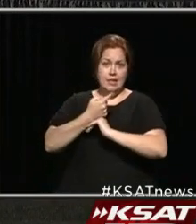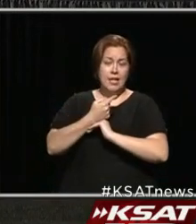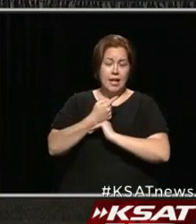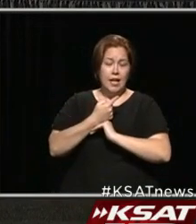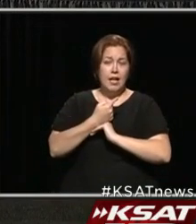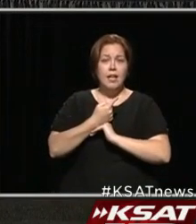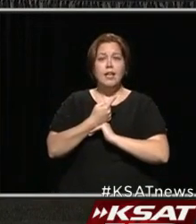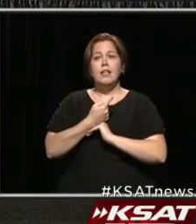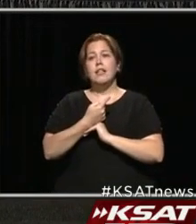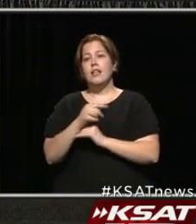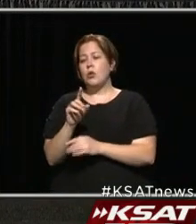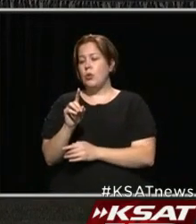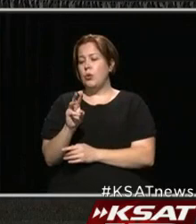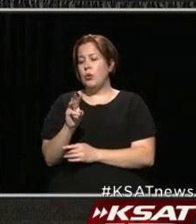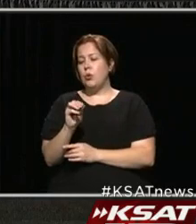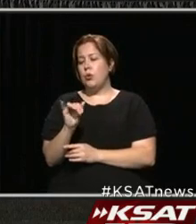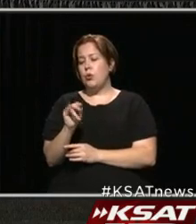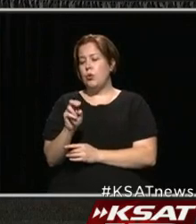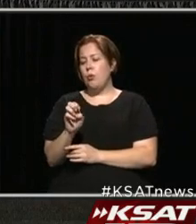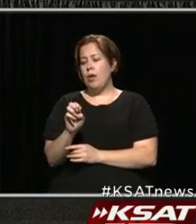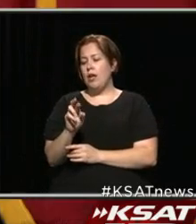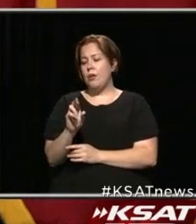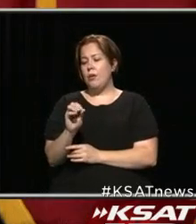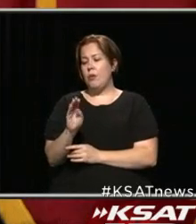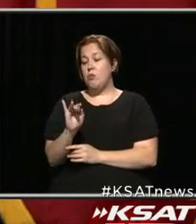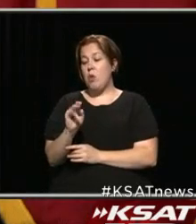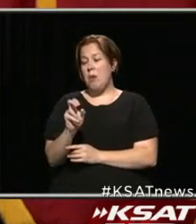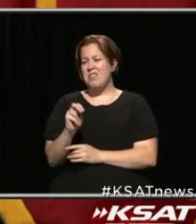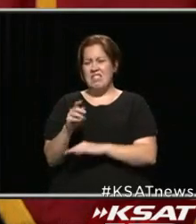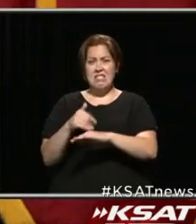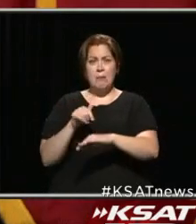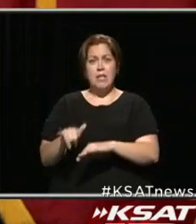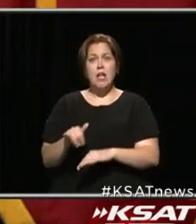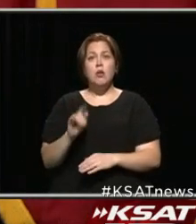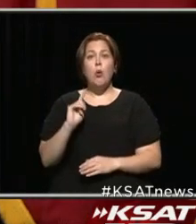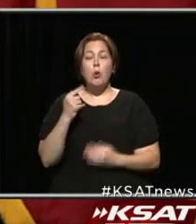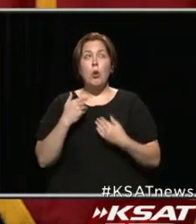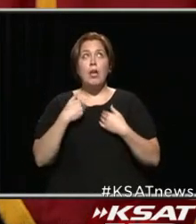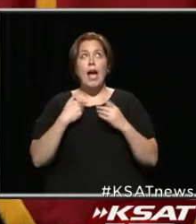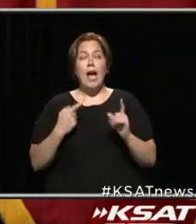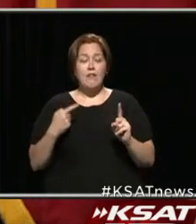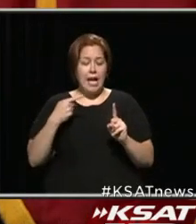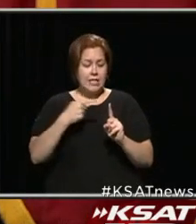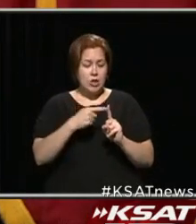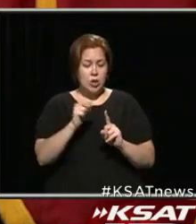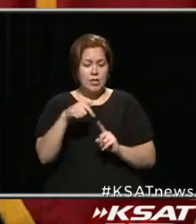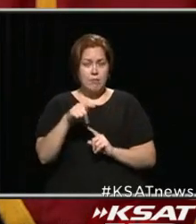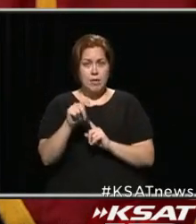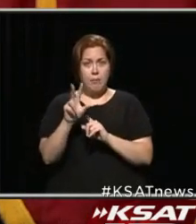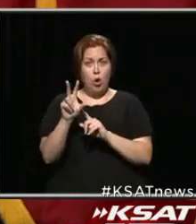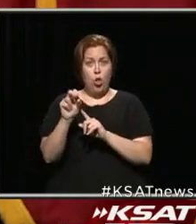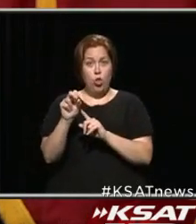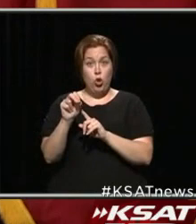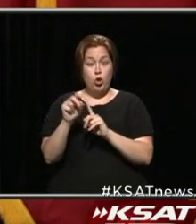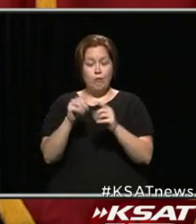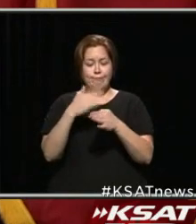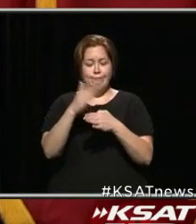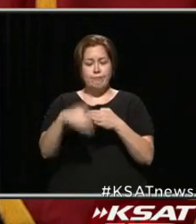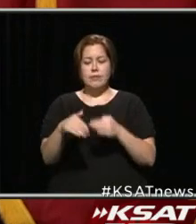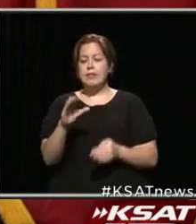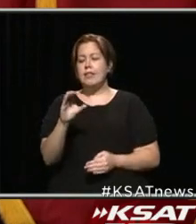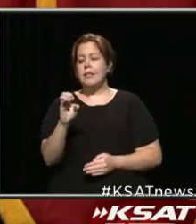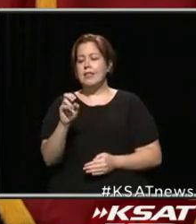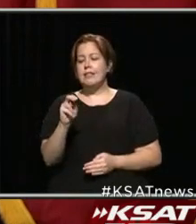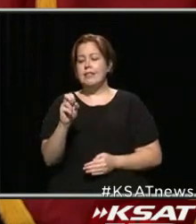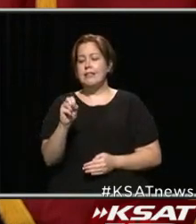Dwayne Robinson sent it to me. And we only have until September 30th to complete the census.